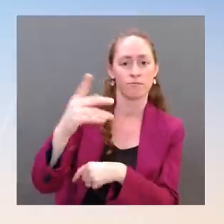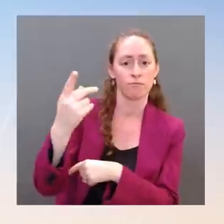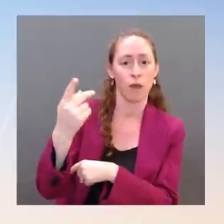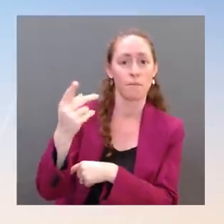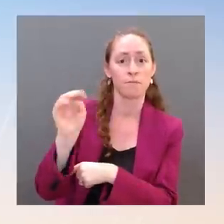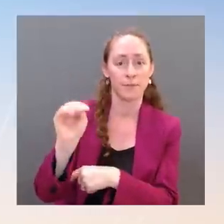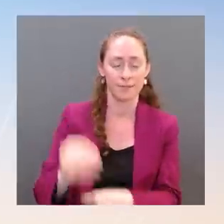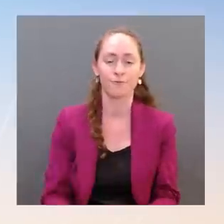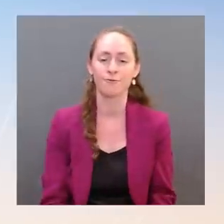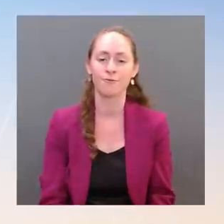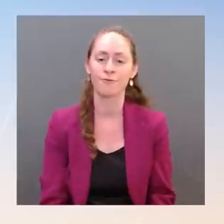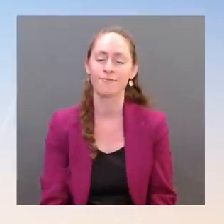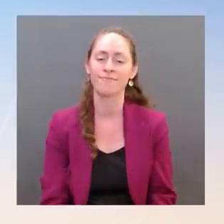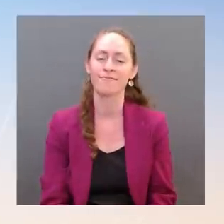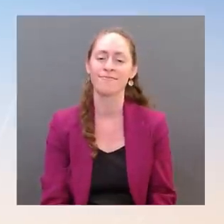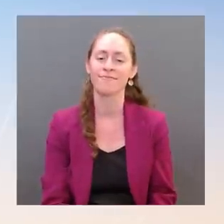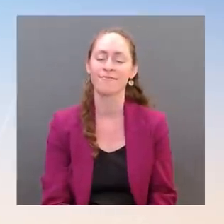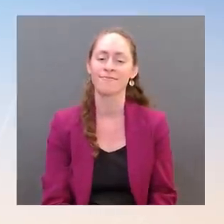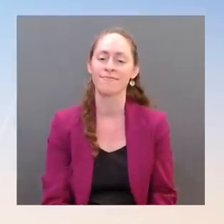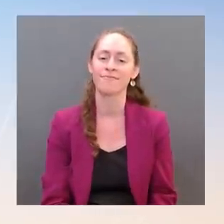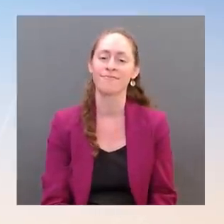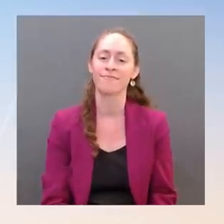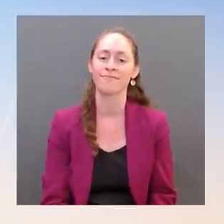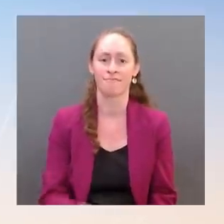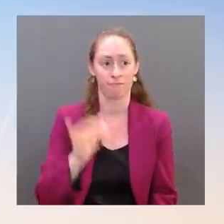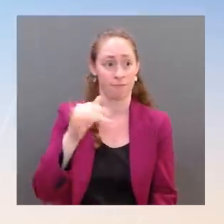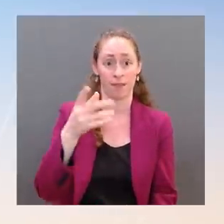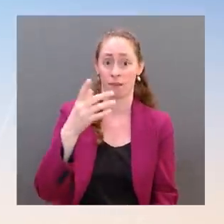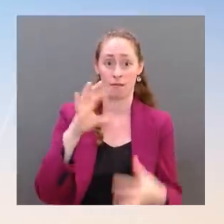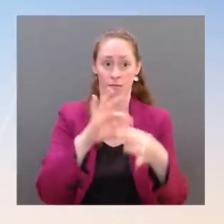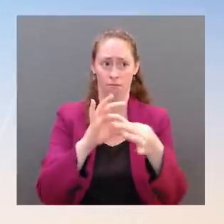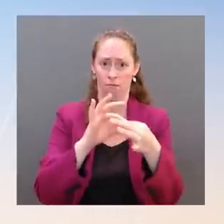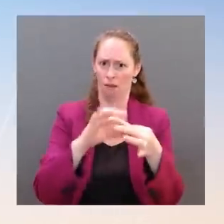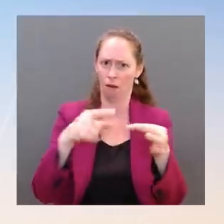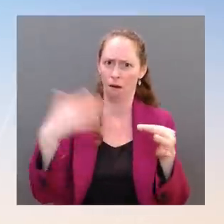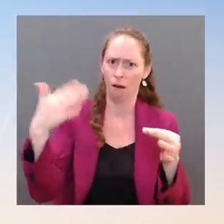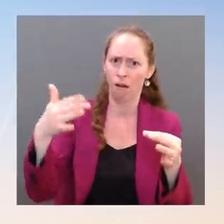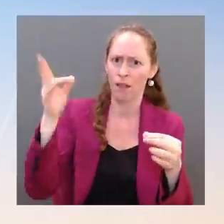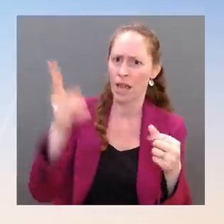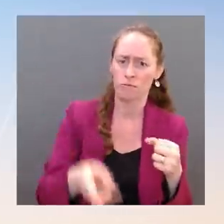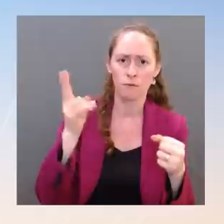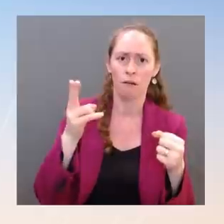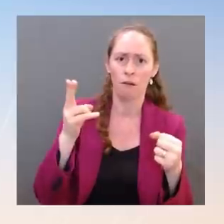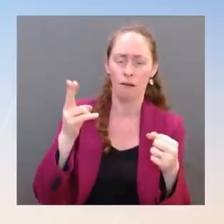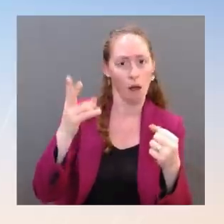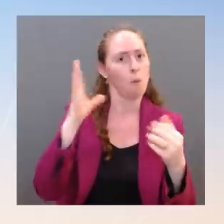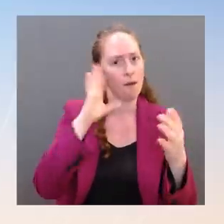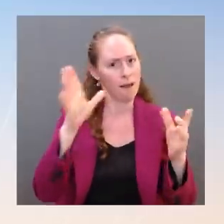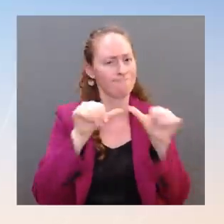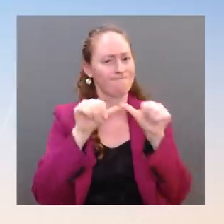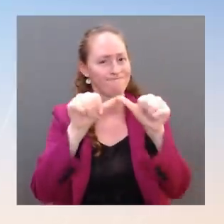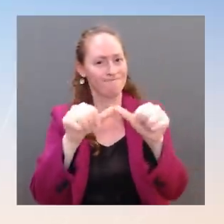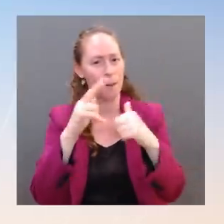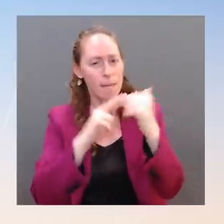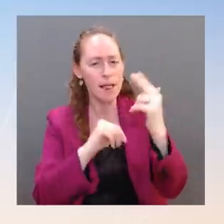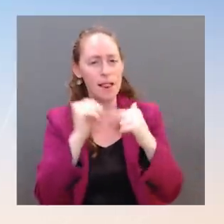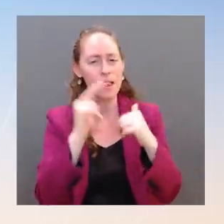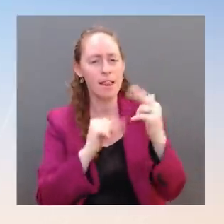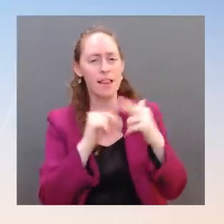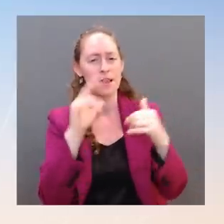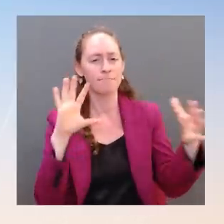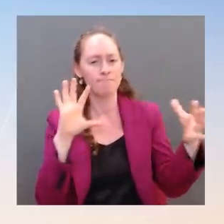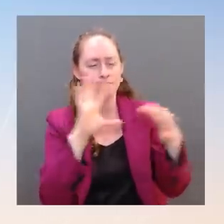This visit can take us even higher. The two leaders will consult on the broad and deep economic relationship between our two countries, as well